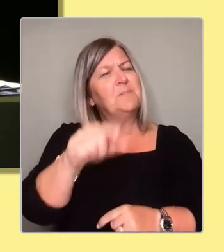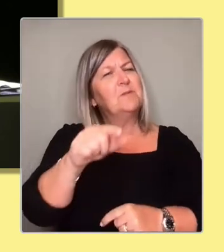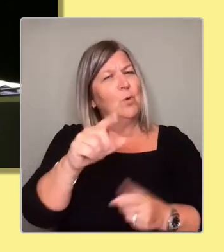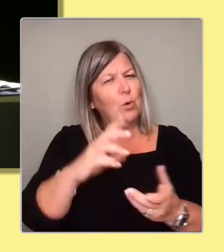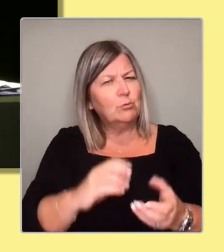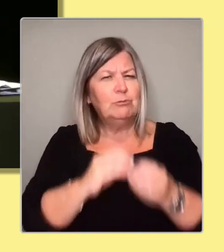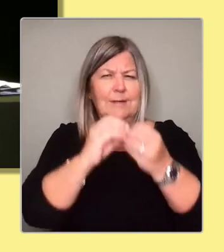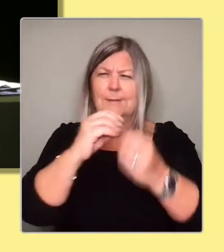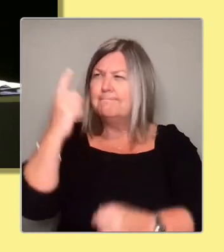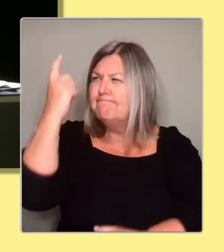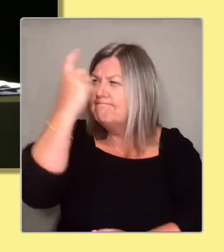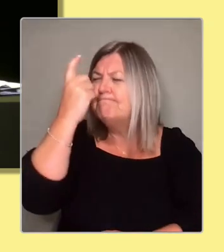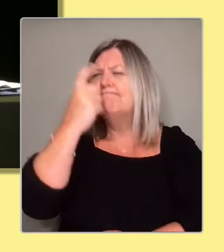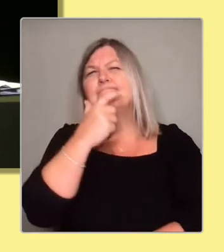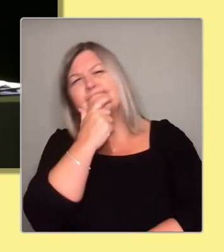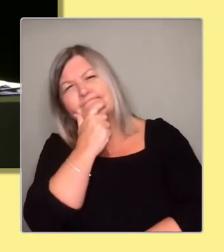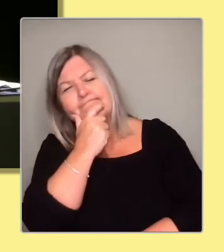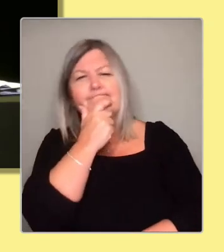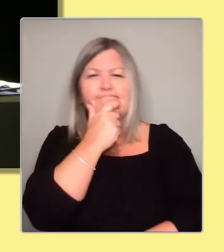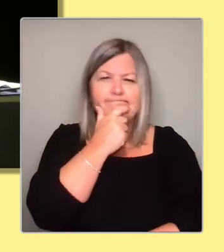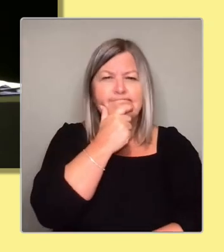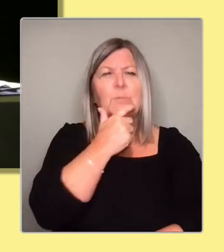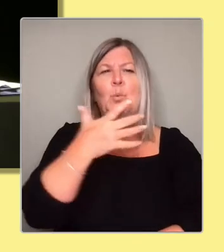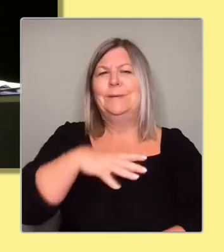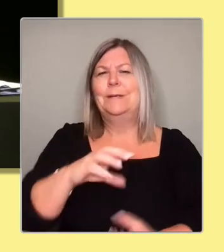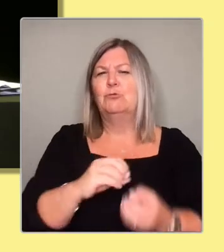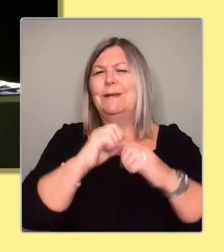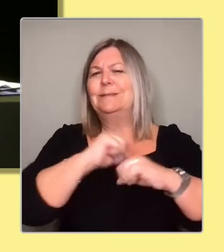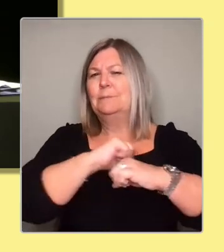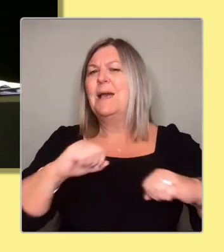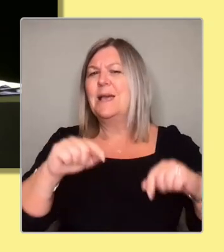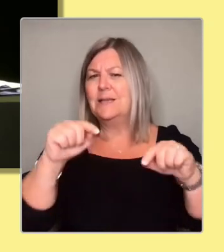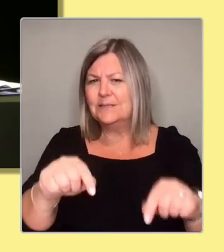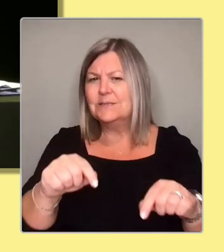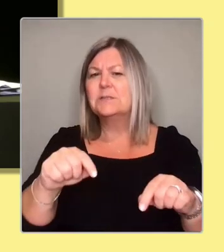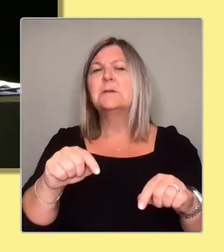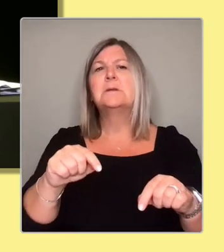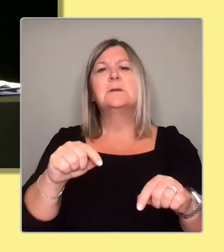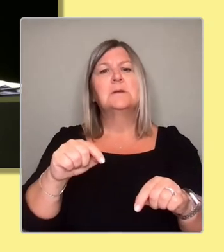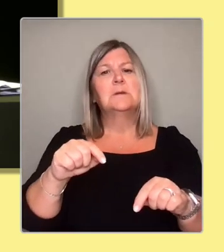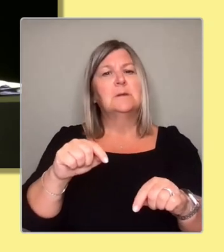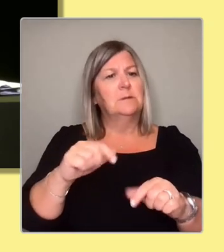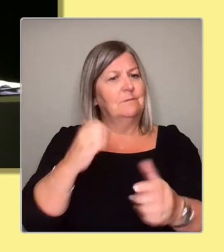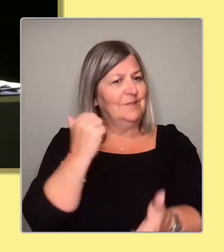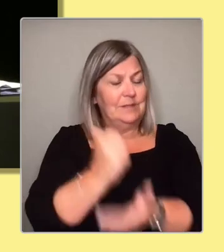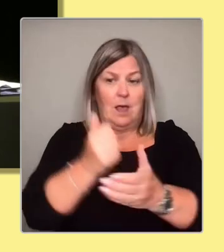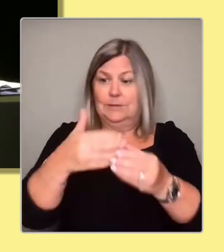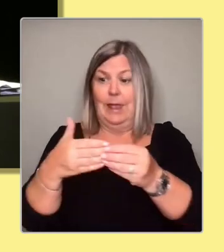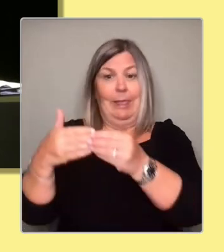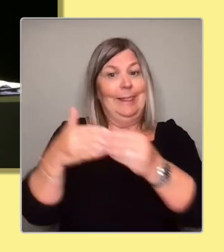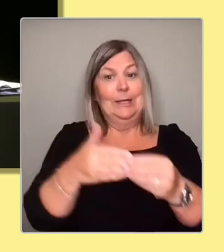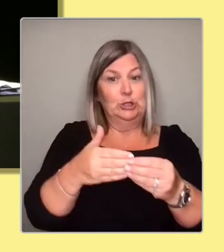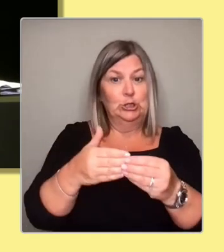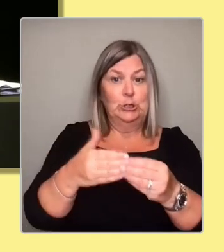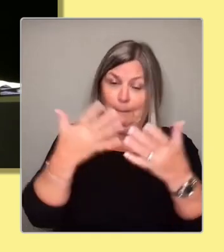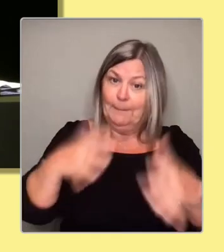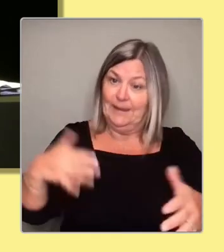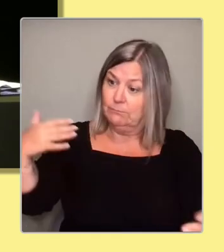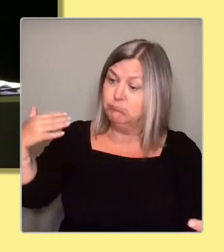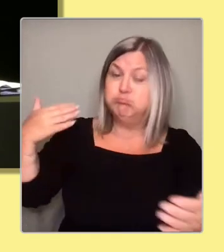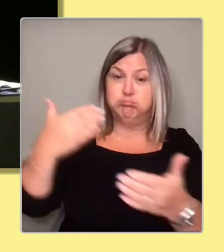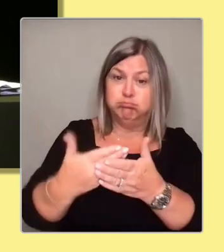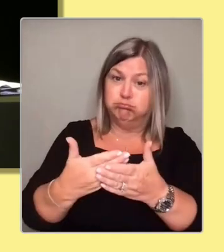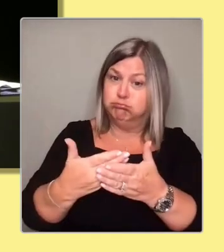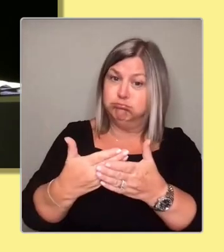about how to ensure that after excellent leadership at the top of the Scottish Government for the last 15 or